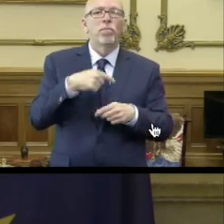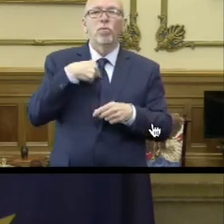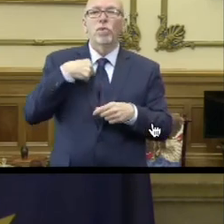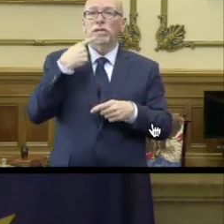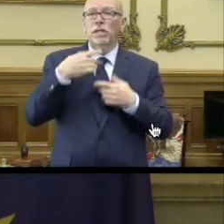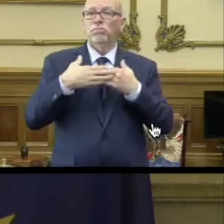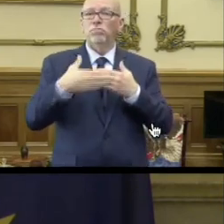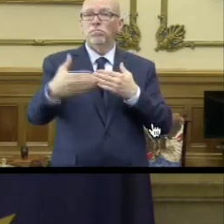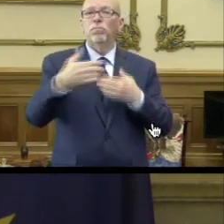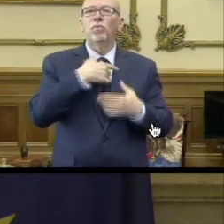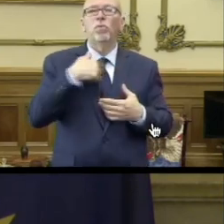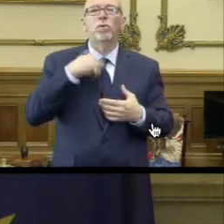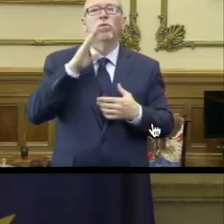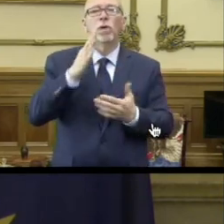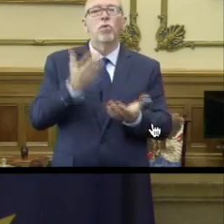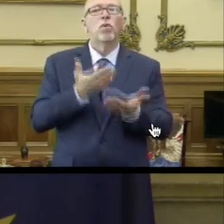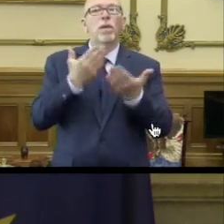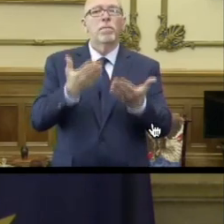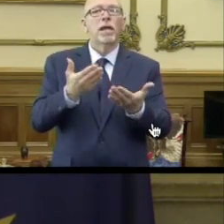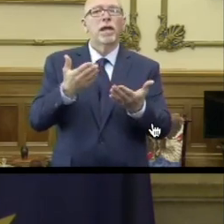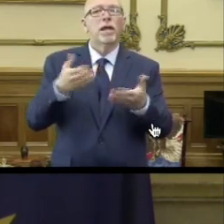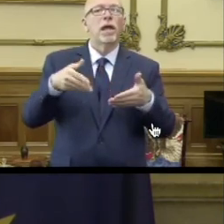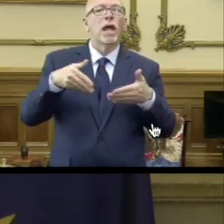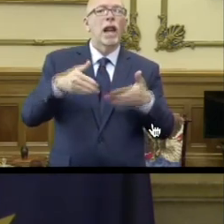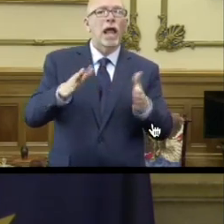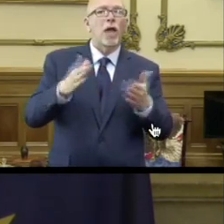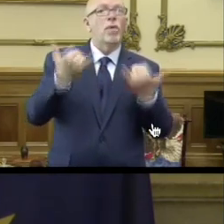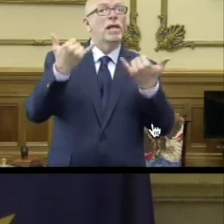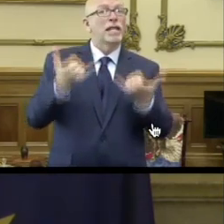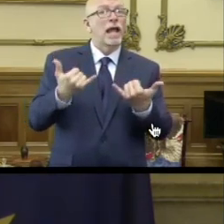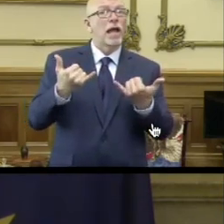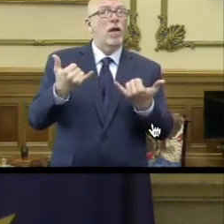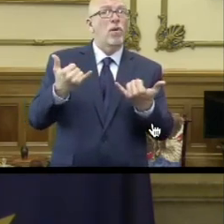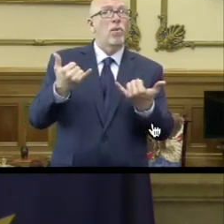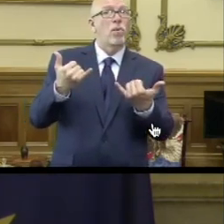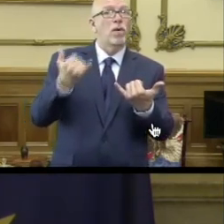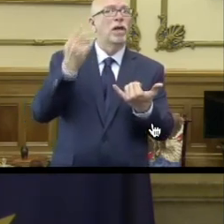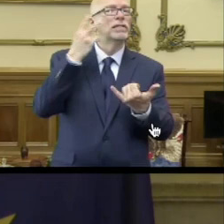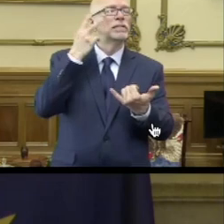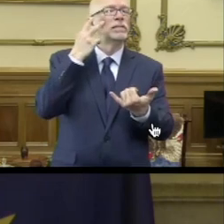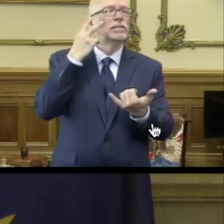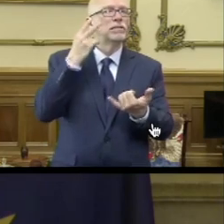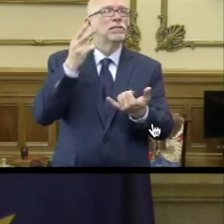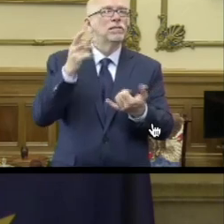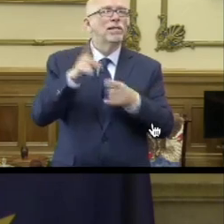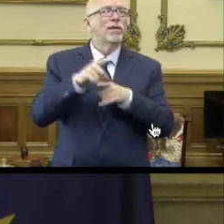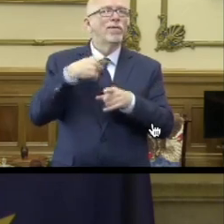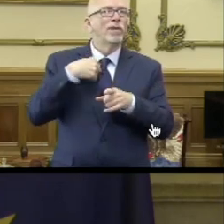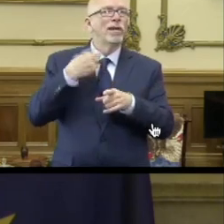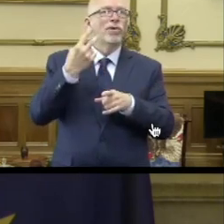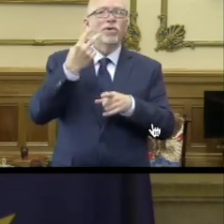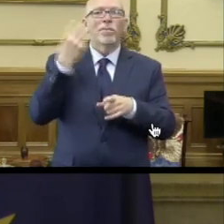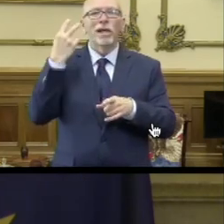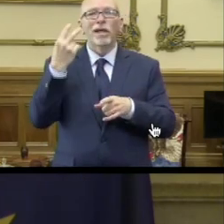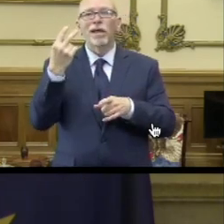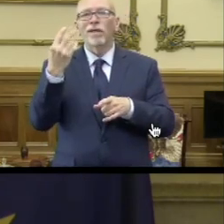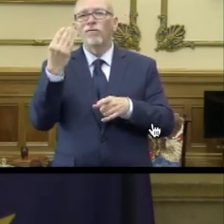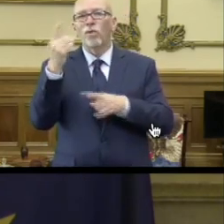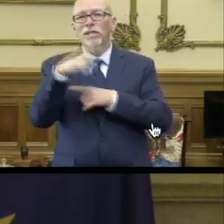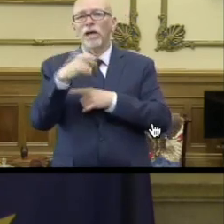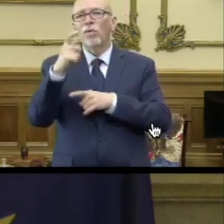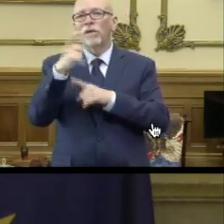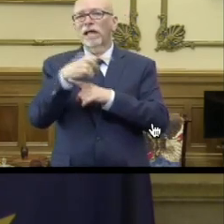that we would recommend allowing this now to see, as we look back 14 days or 21